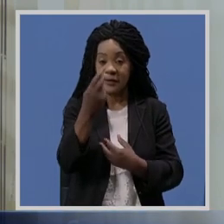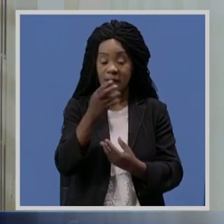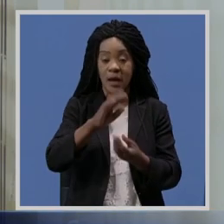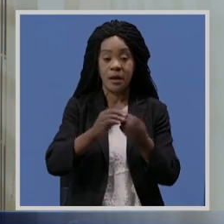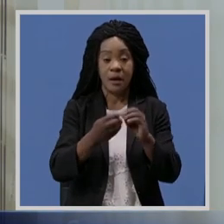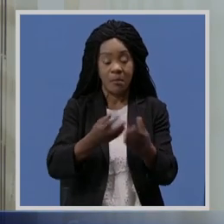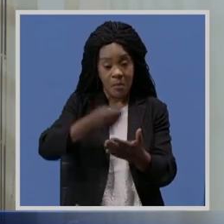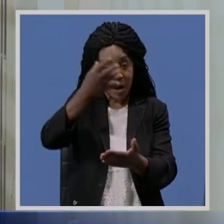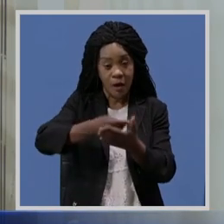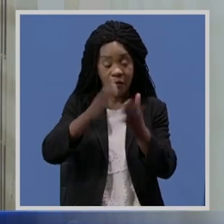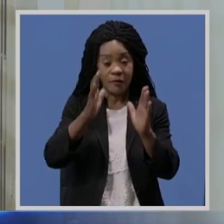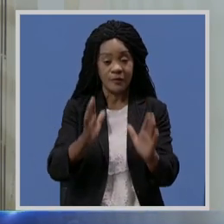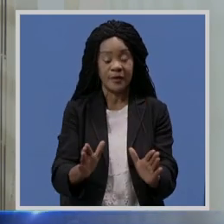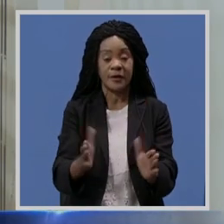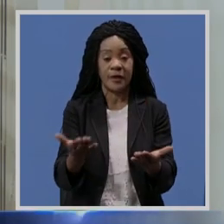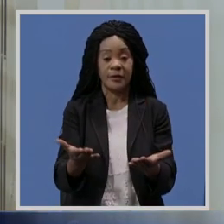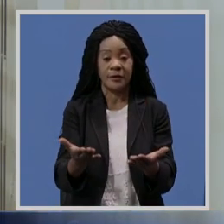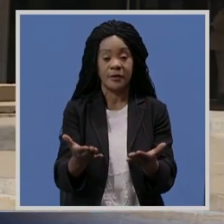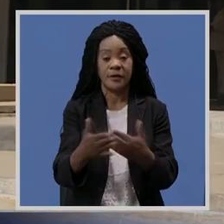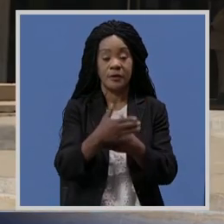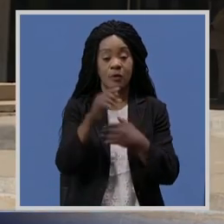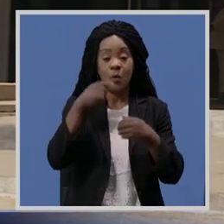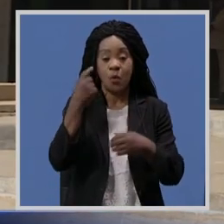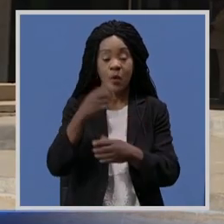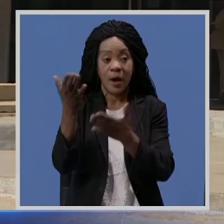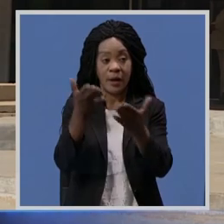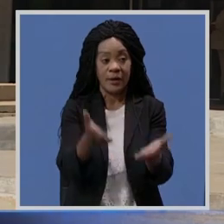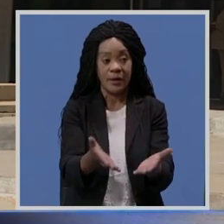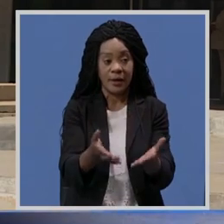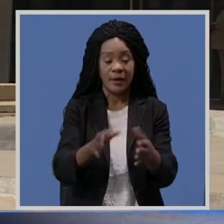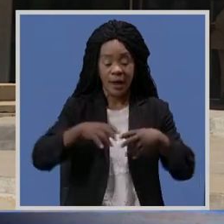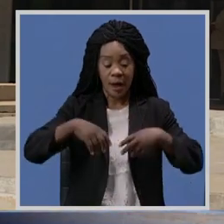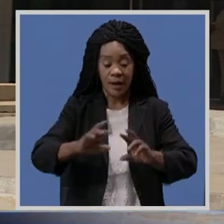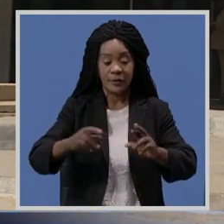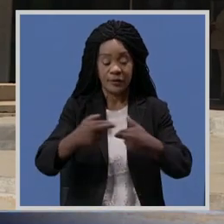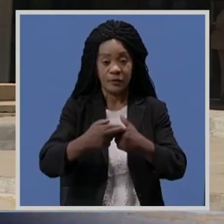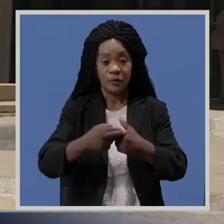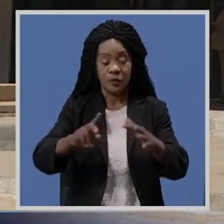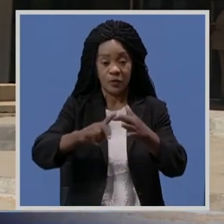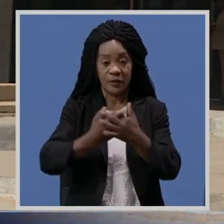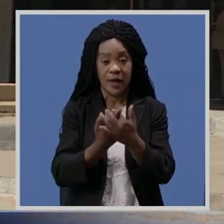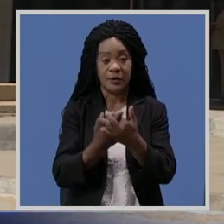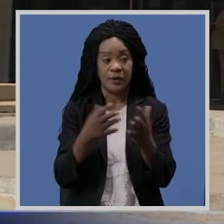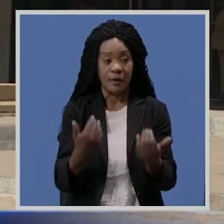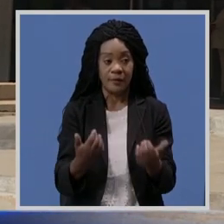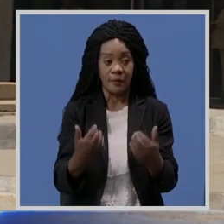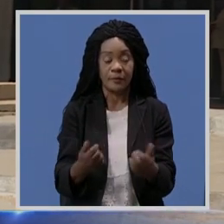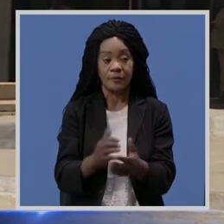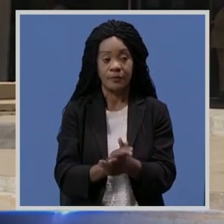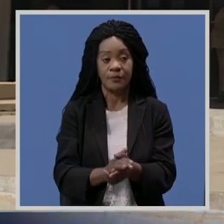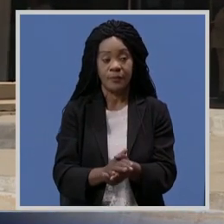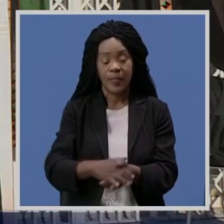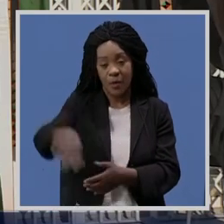and today classes are supposed to resume. In view of the COVID-19 pandemic, the university will conduct a virtual